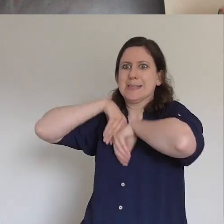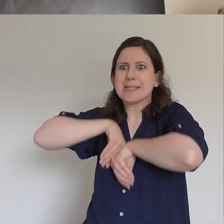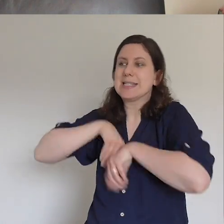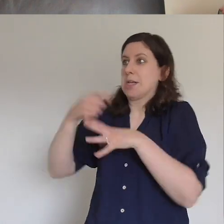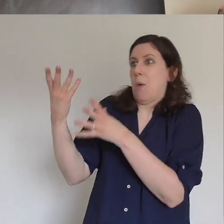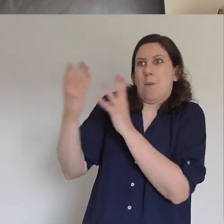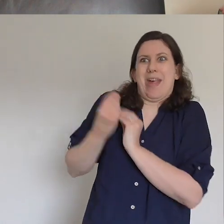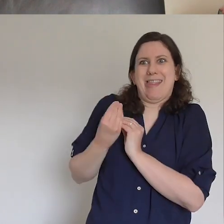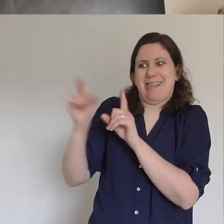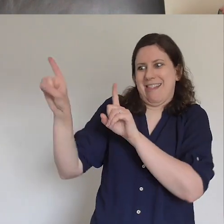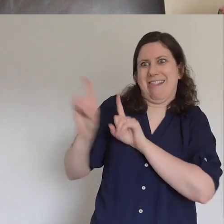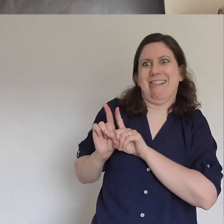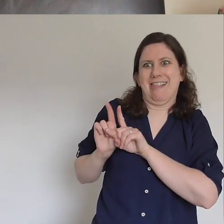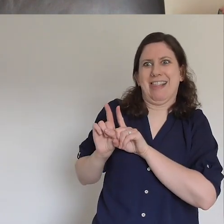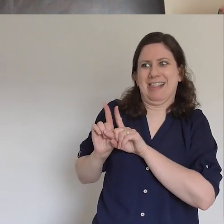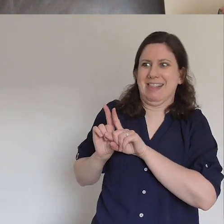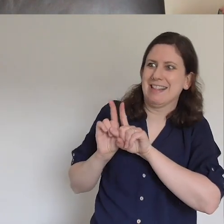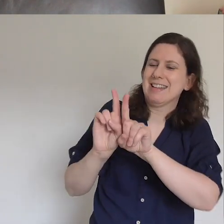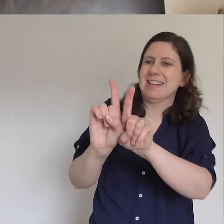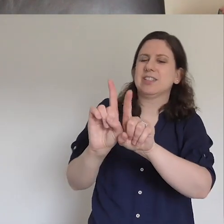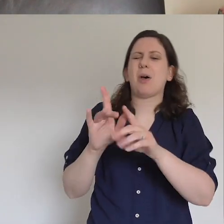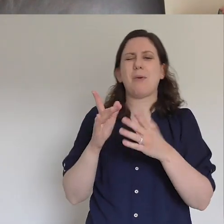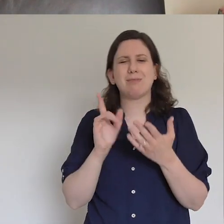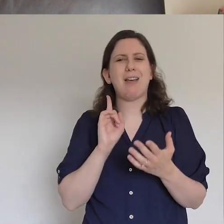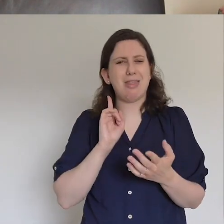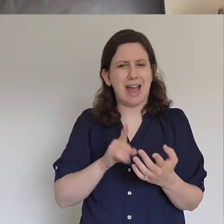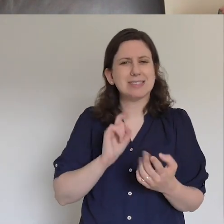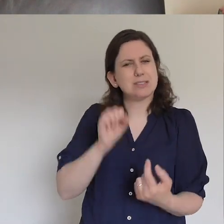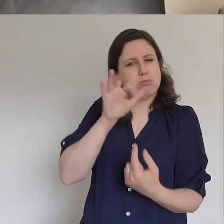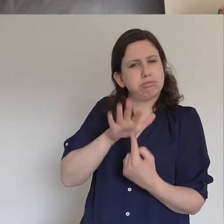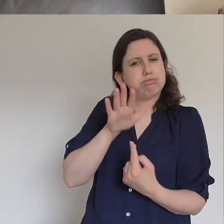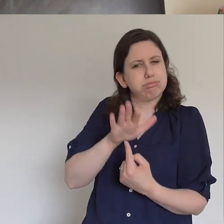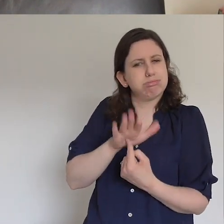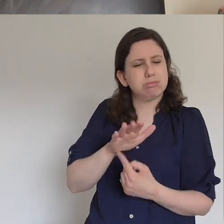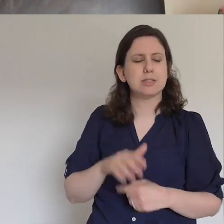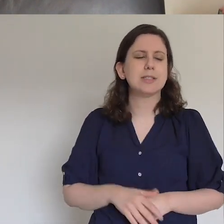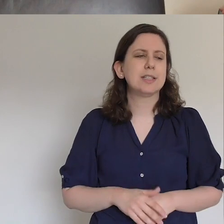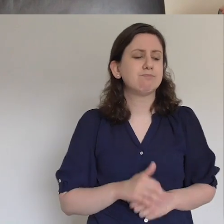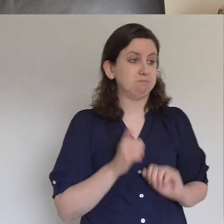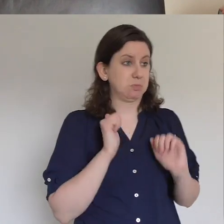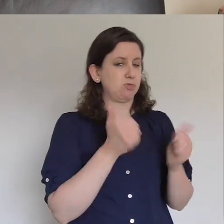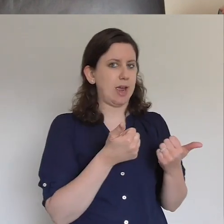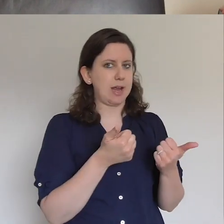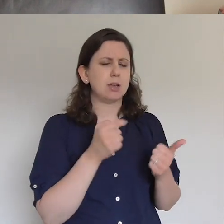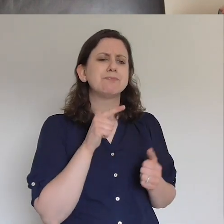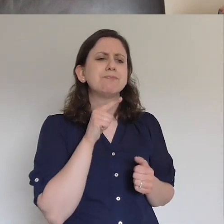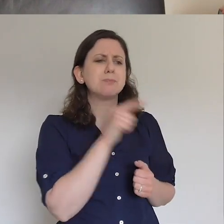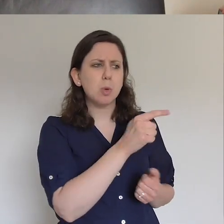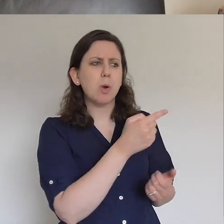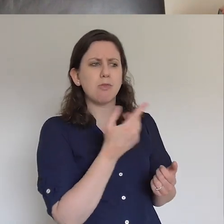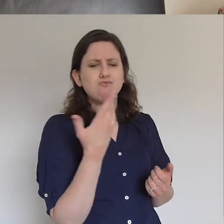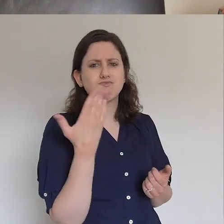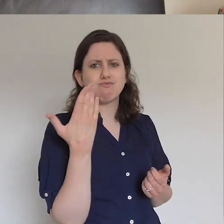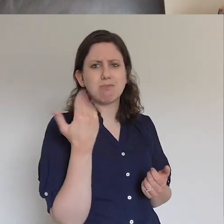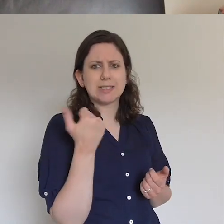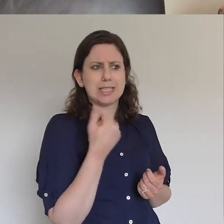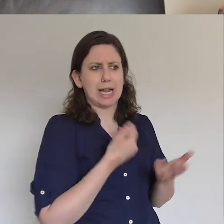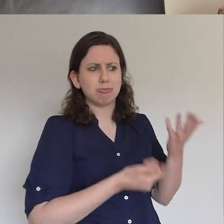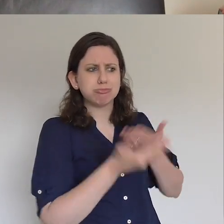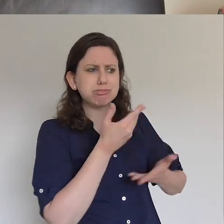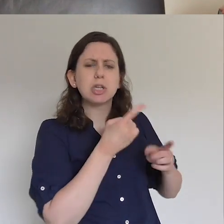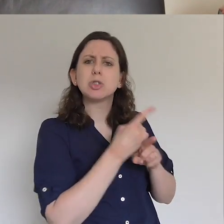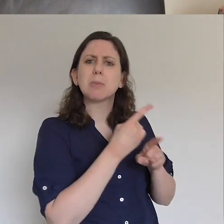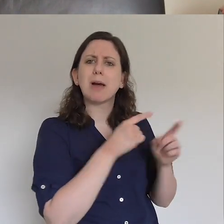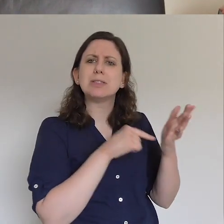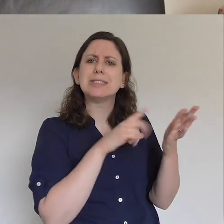of what I get from this passage, Gam. No, it's really great, it's really great and you were telling me the other day about something you'd seen in Bound of